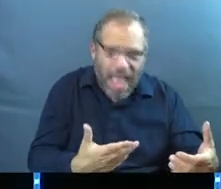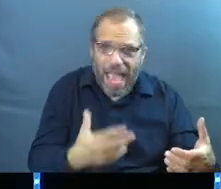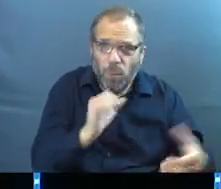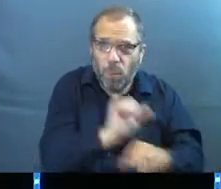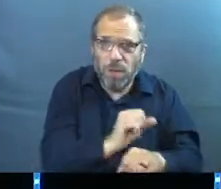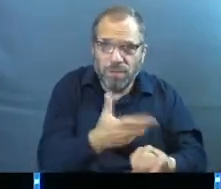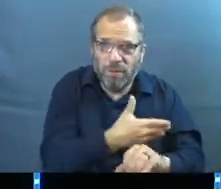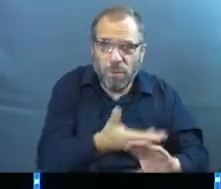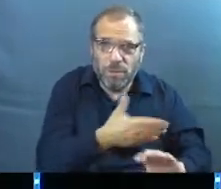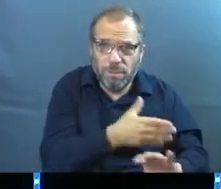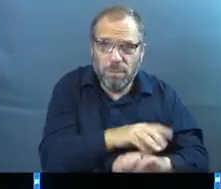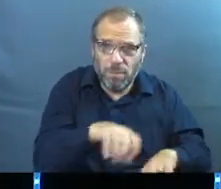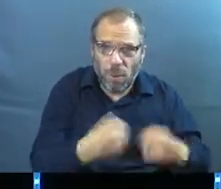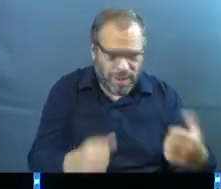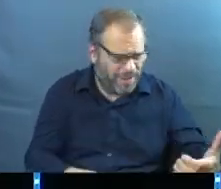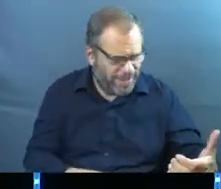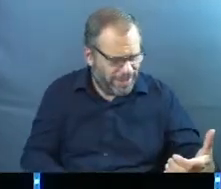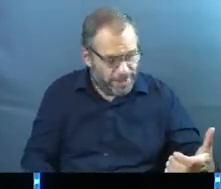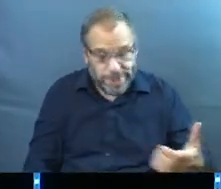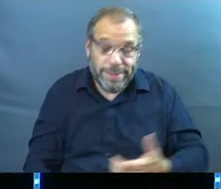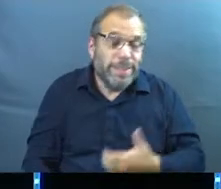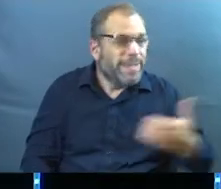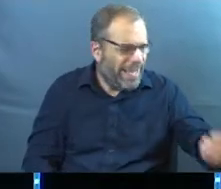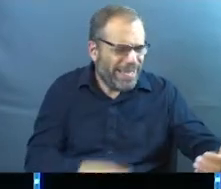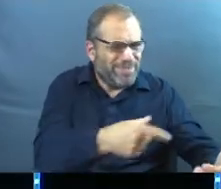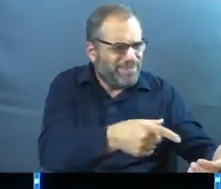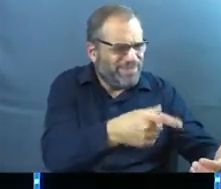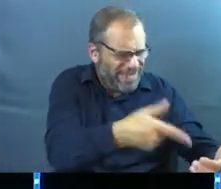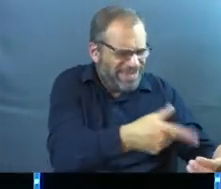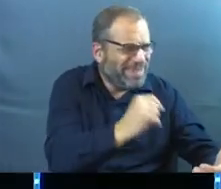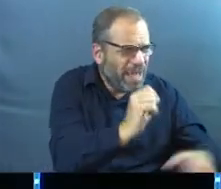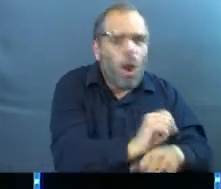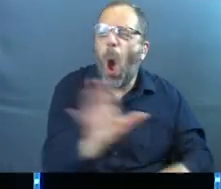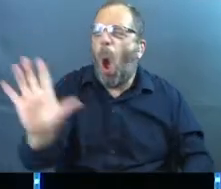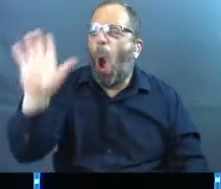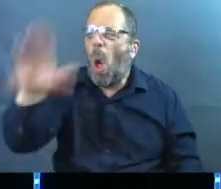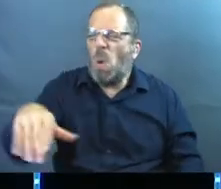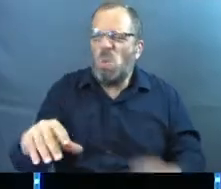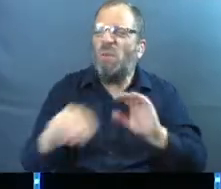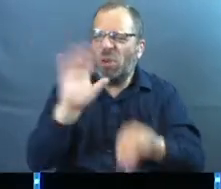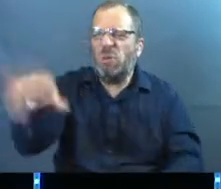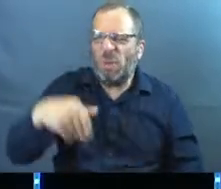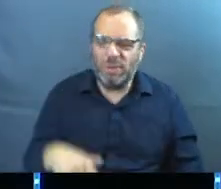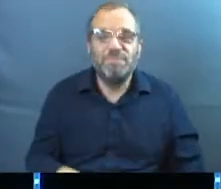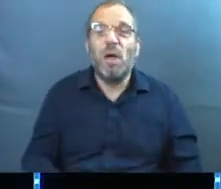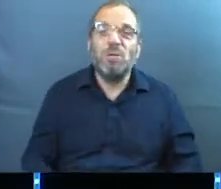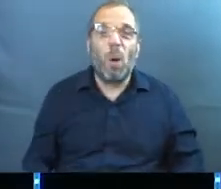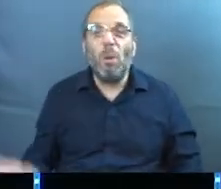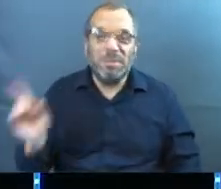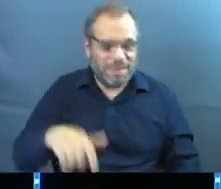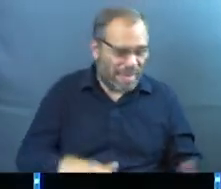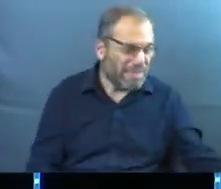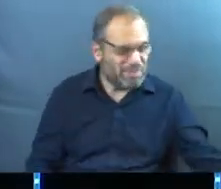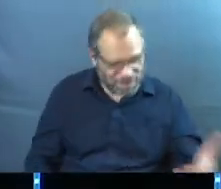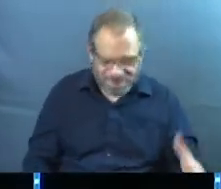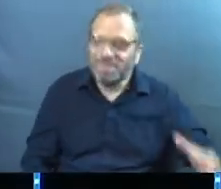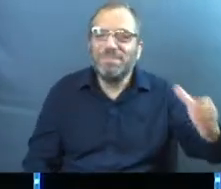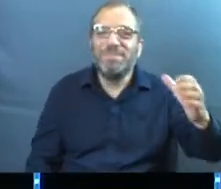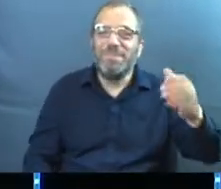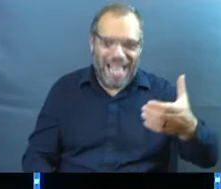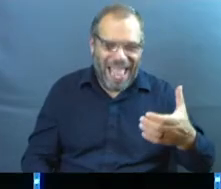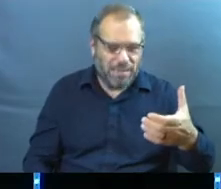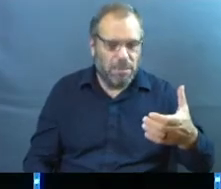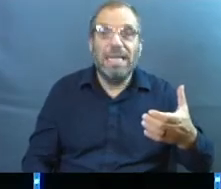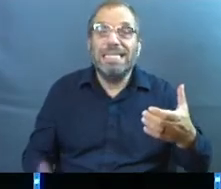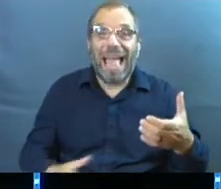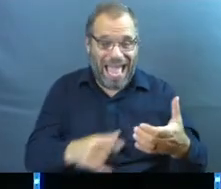shattered and I could talk to people. So I took it back in. I was like, hey, this isn't working. Like, oh, we'll fix that. No worries. Next day, come back. Get the phone again. More